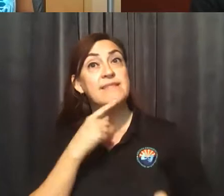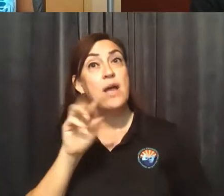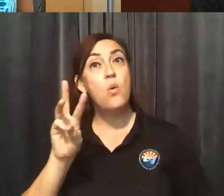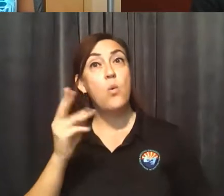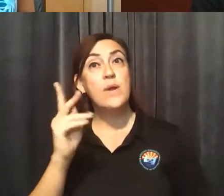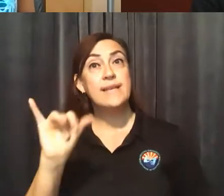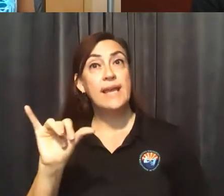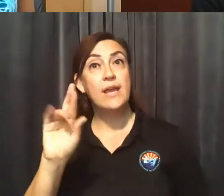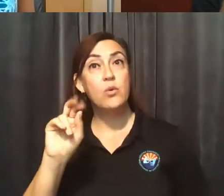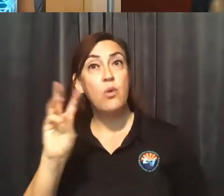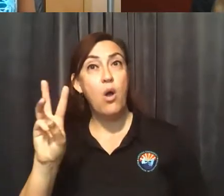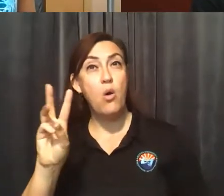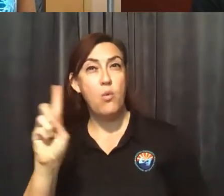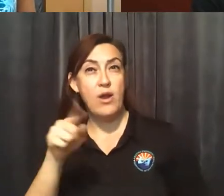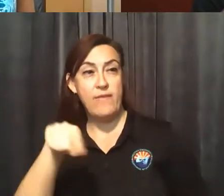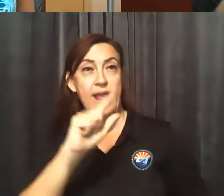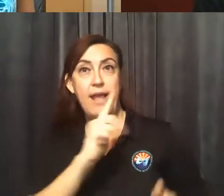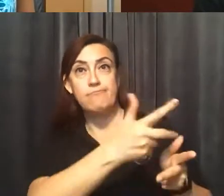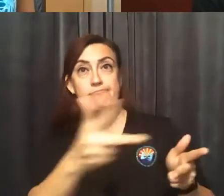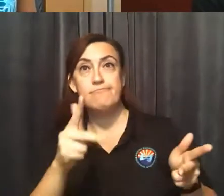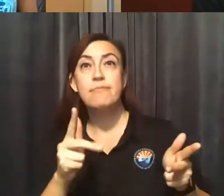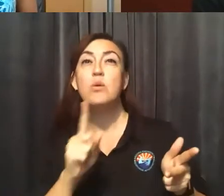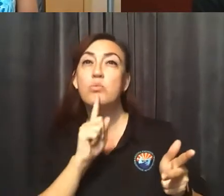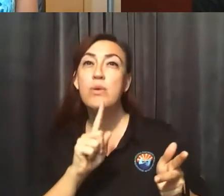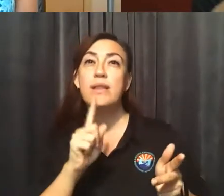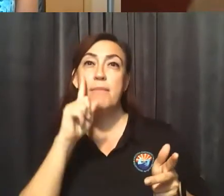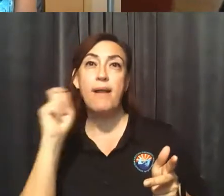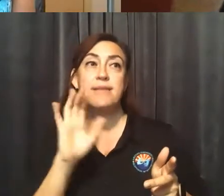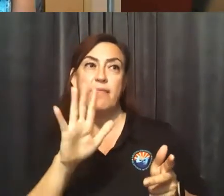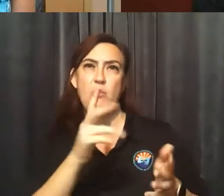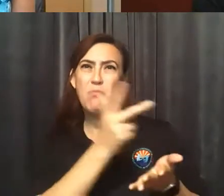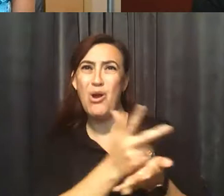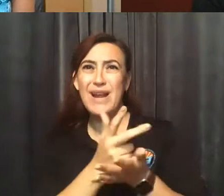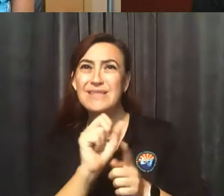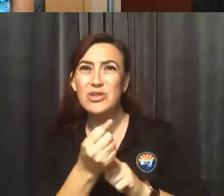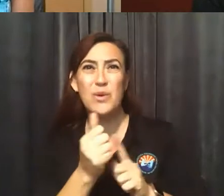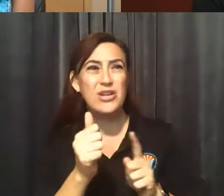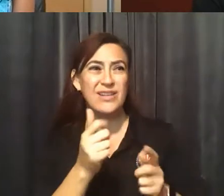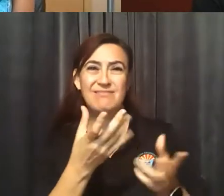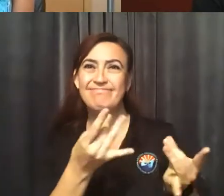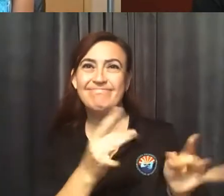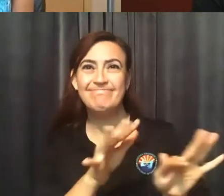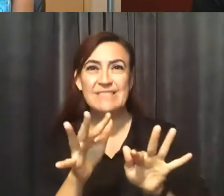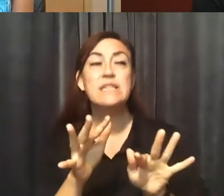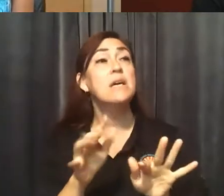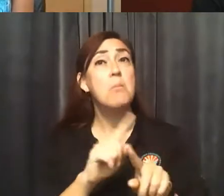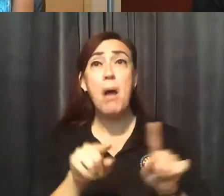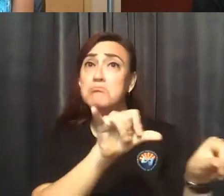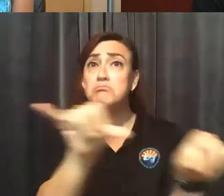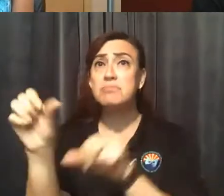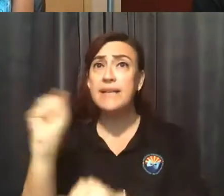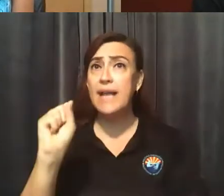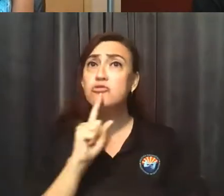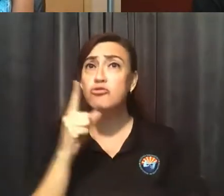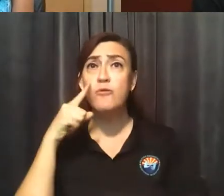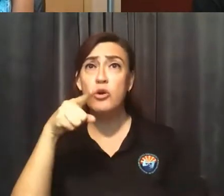accommodate where they park and how this is all going to work, that would be true anywhere, Russell. We want to, we want to be